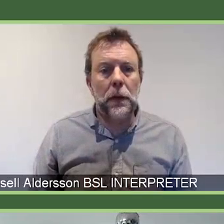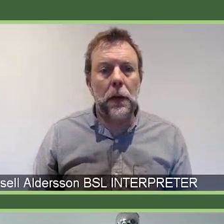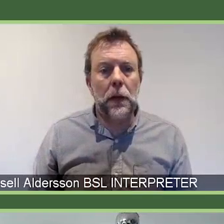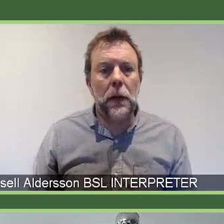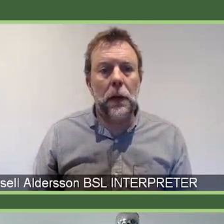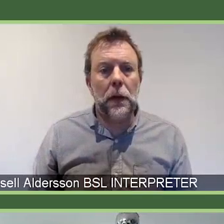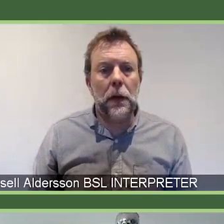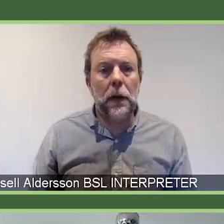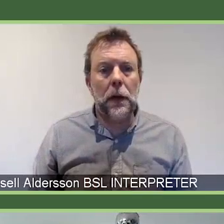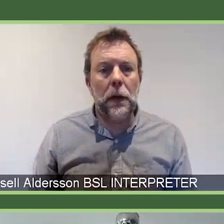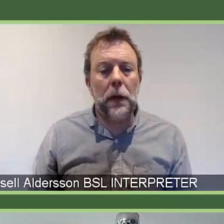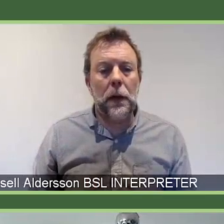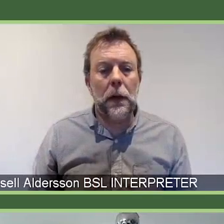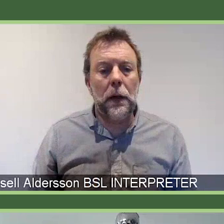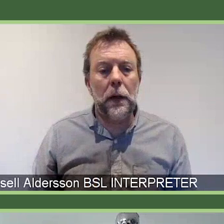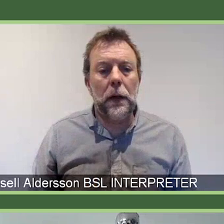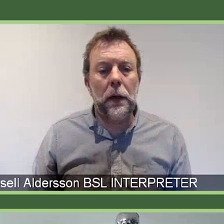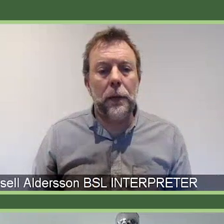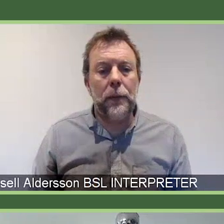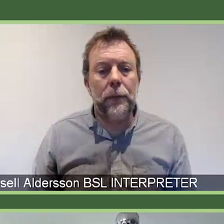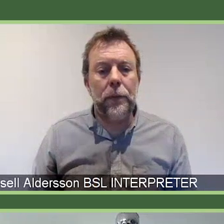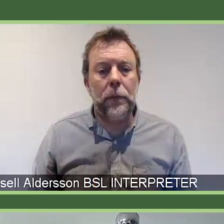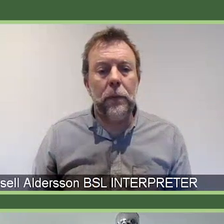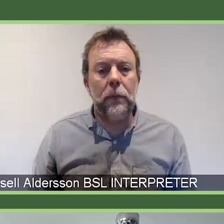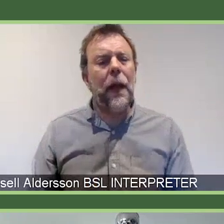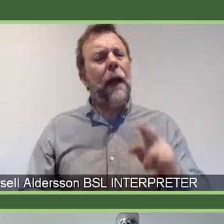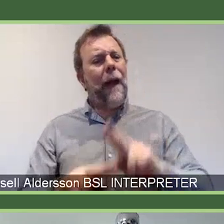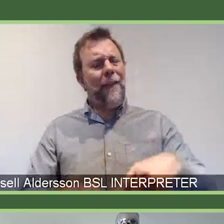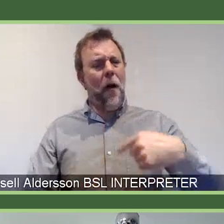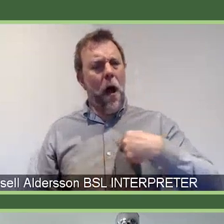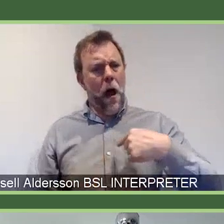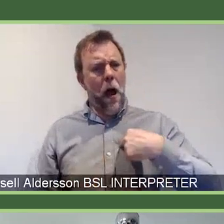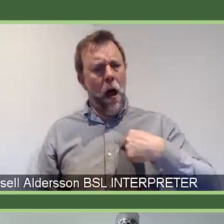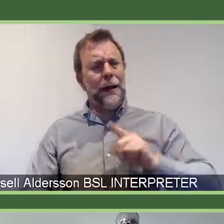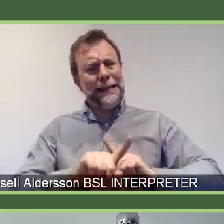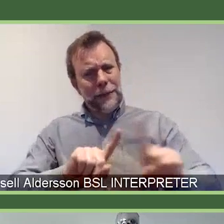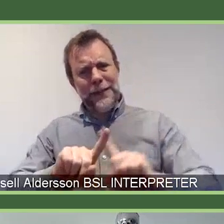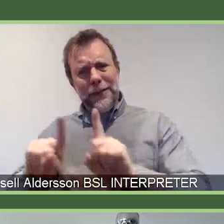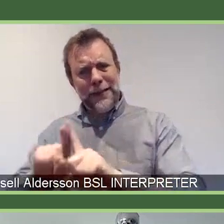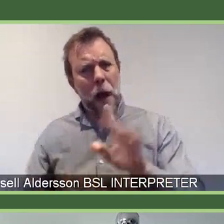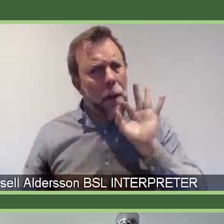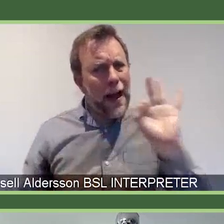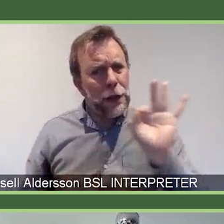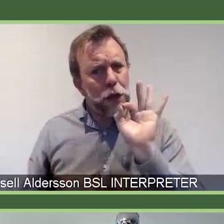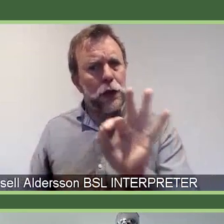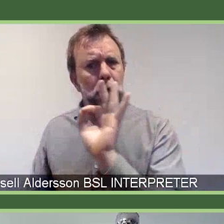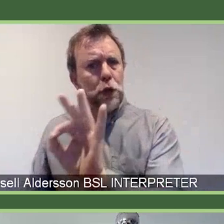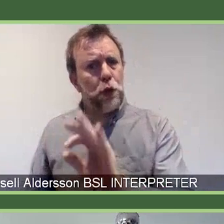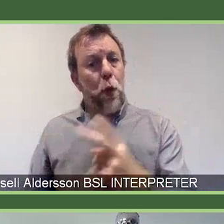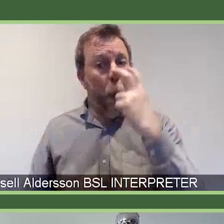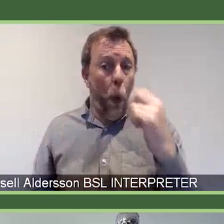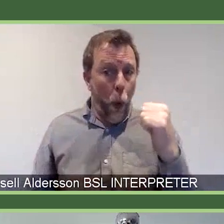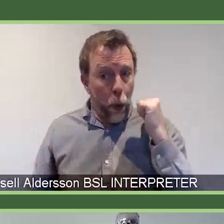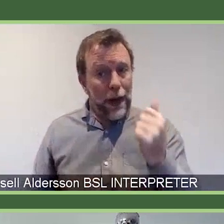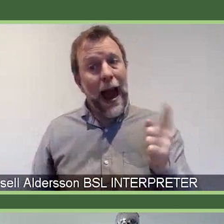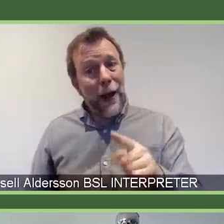So this one will be for you, Alison. If I submit multiple applications to the old and new schemes, is that allowed? And then will you